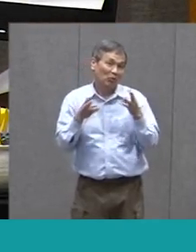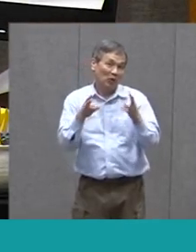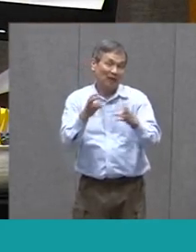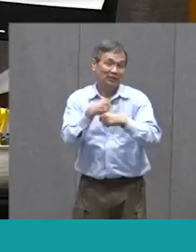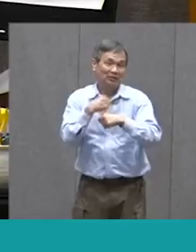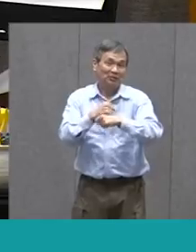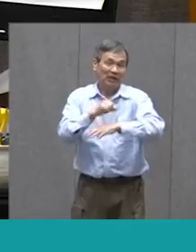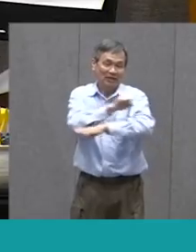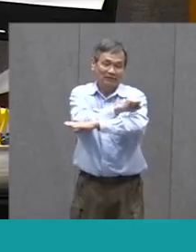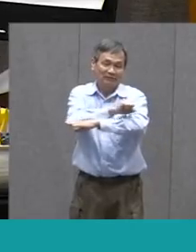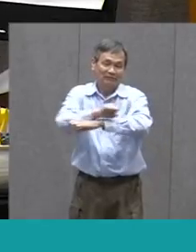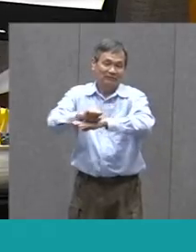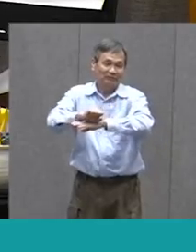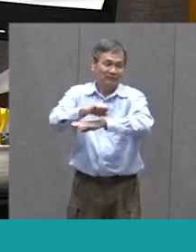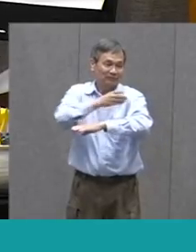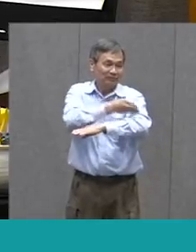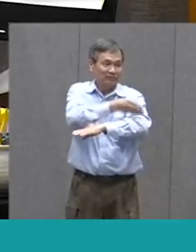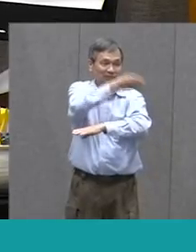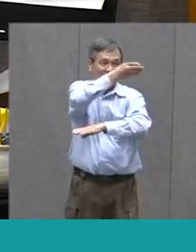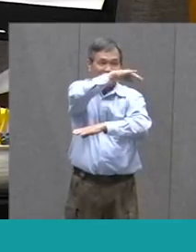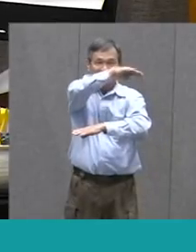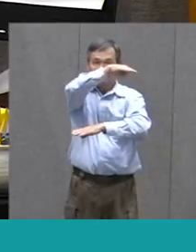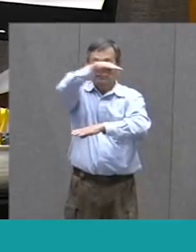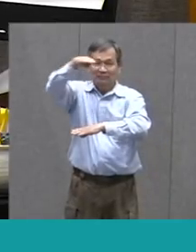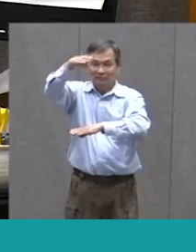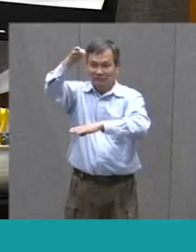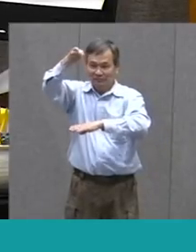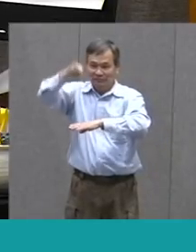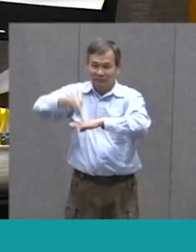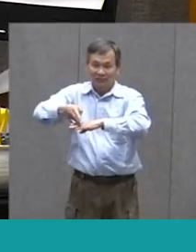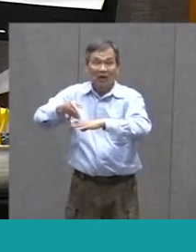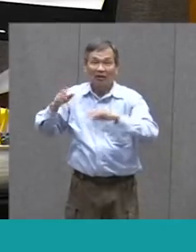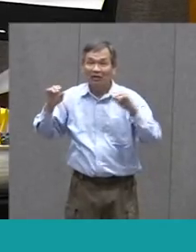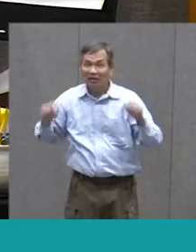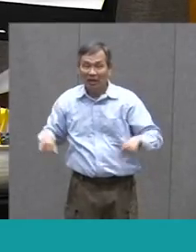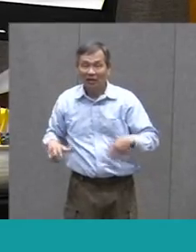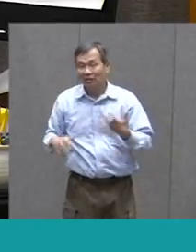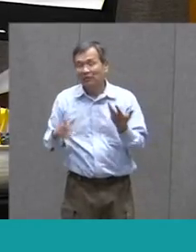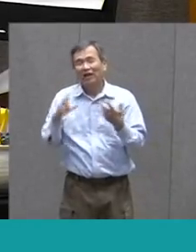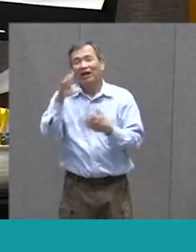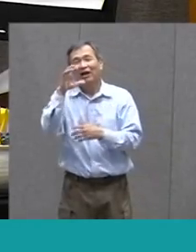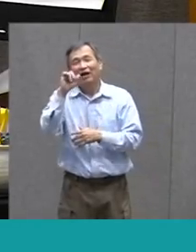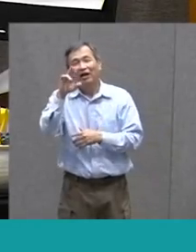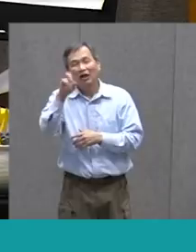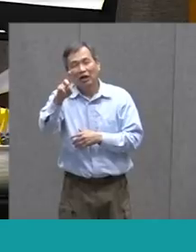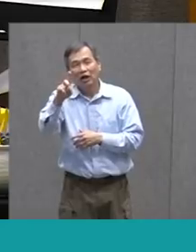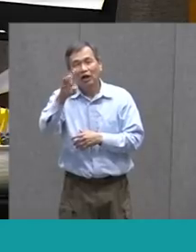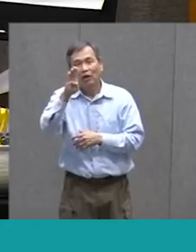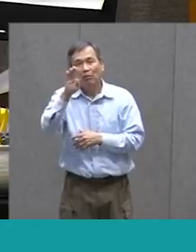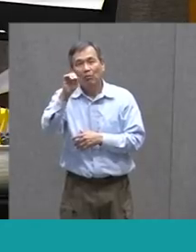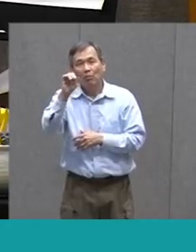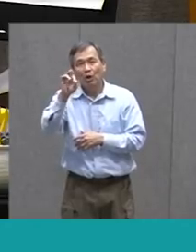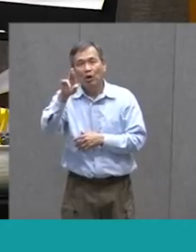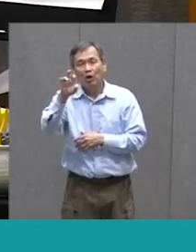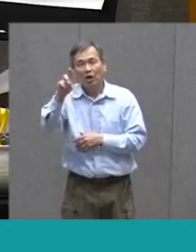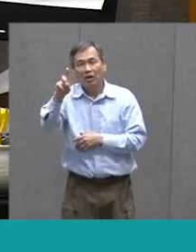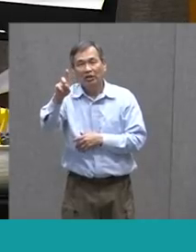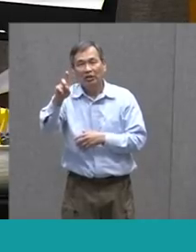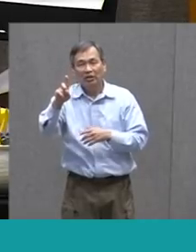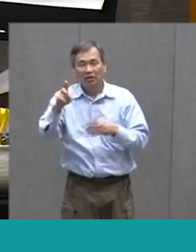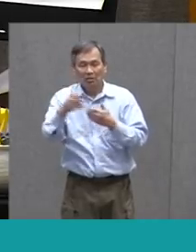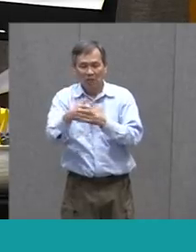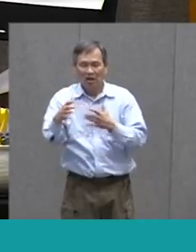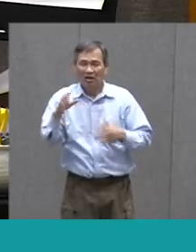Use To Make A Stage If You Have Cardboard Boxes At Your House Even Pizza Boxes